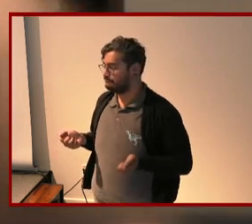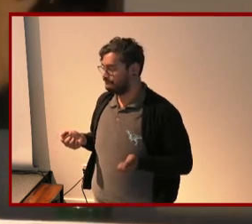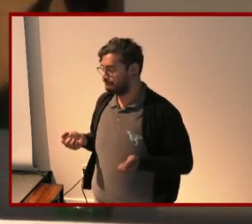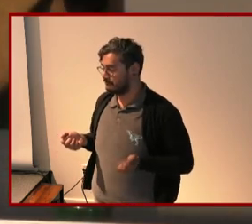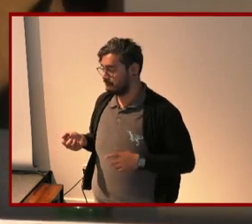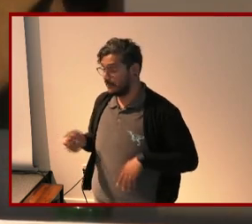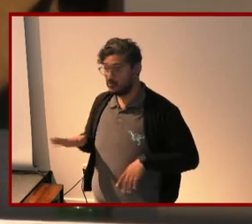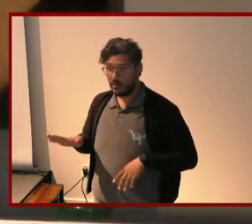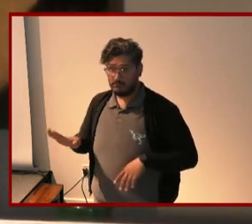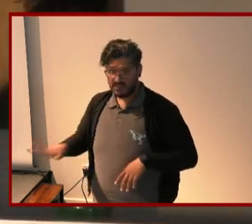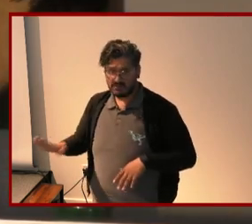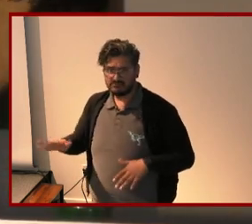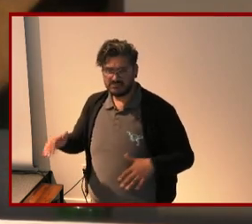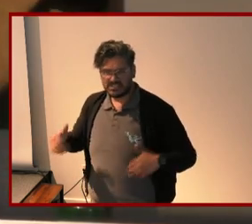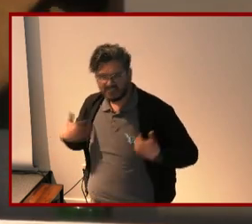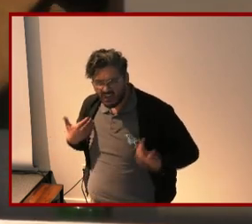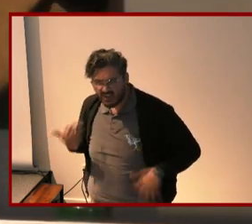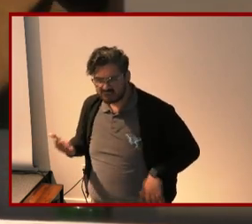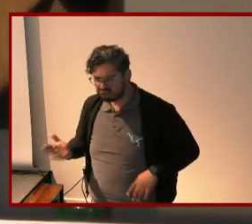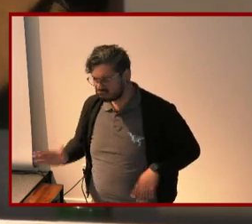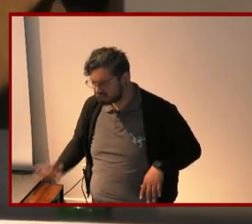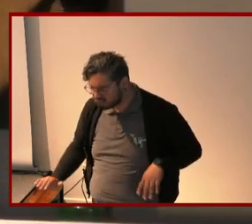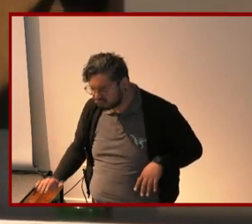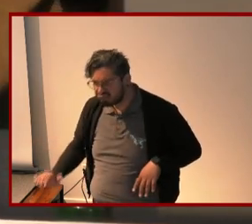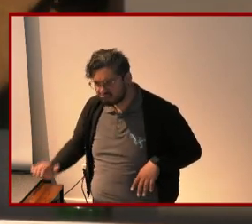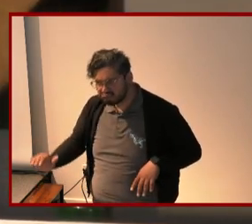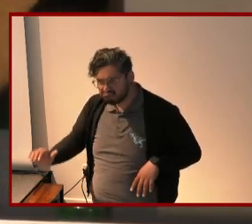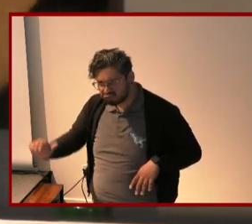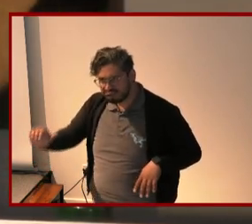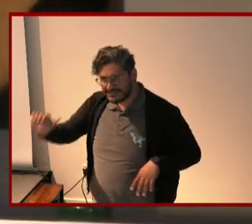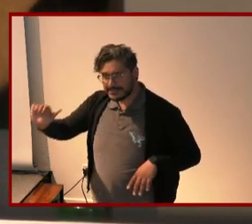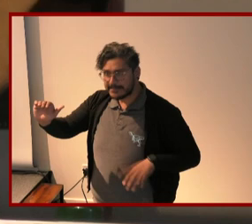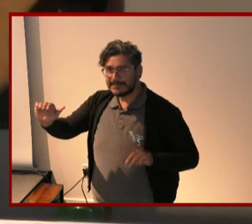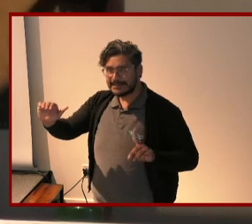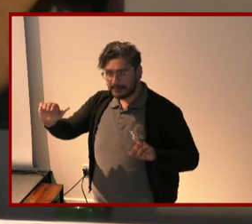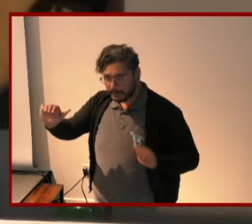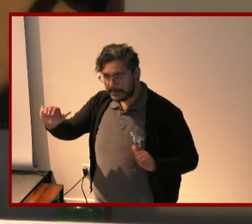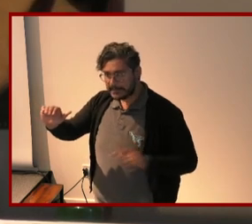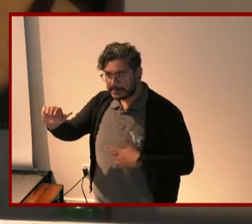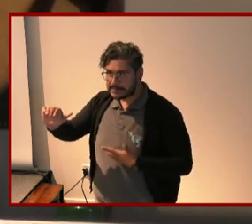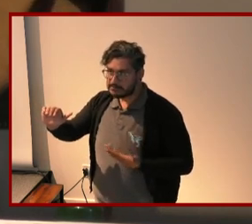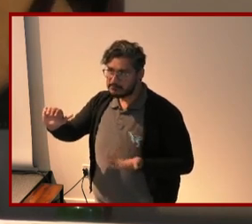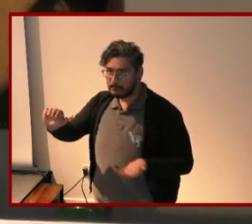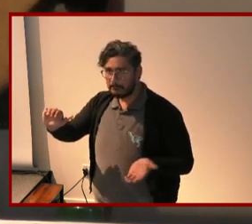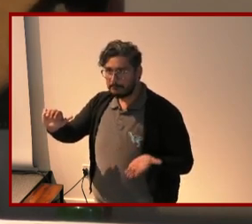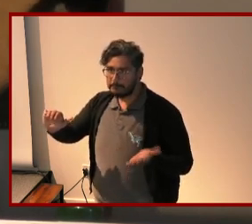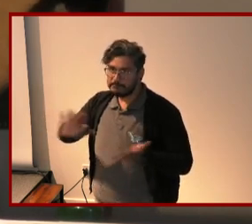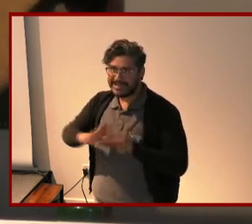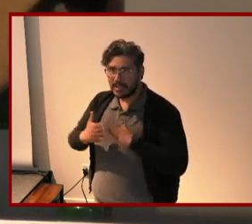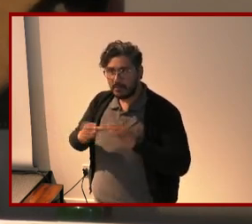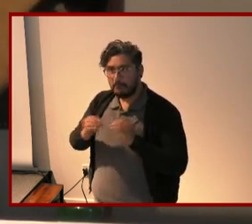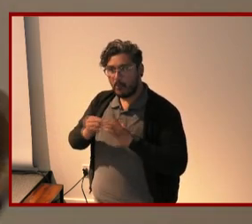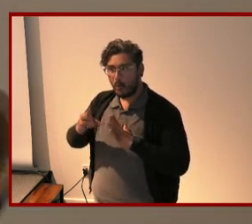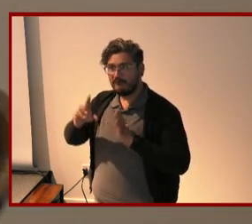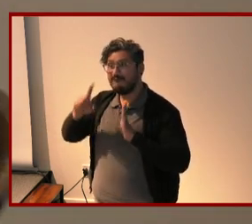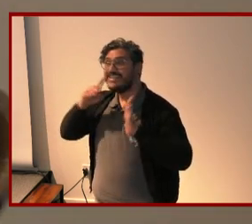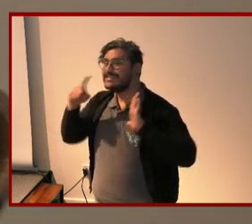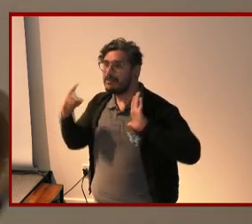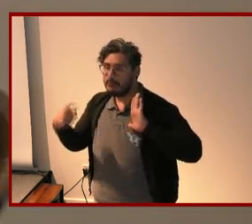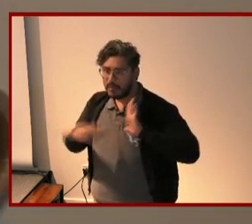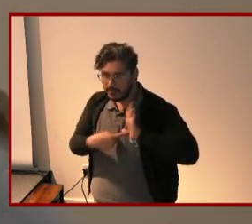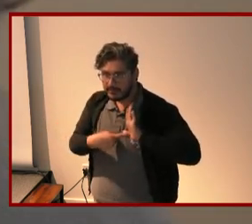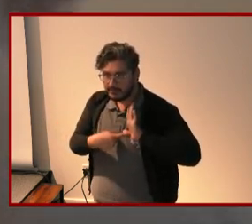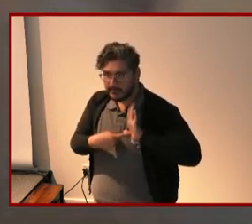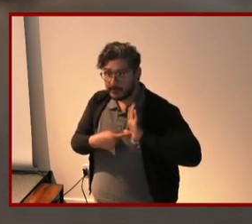their child was very young and as they were getting a little bit older the disability was becoming more visible and this